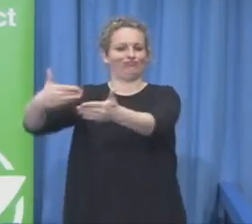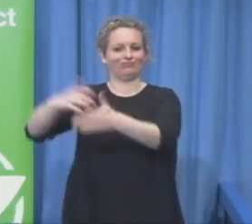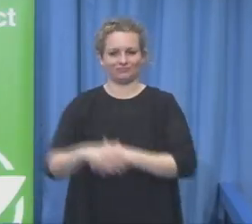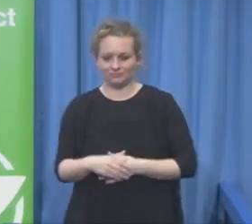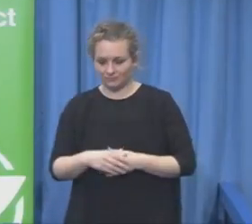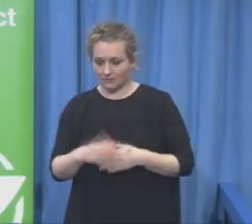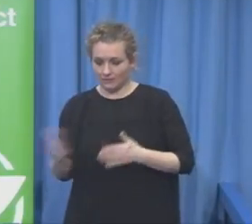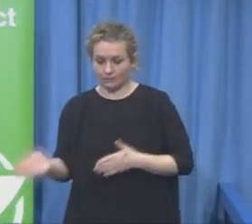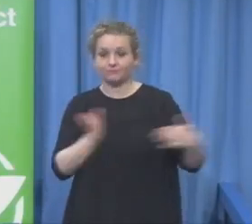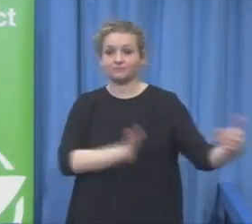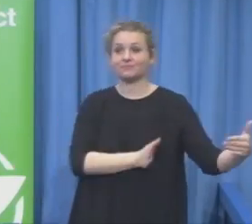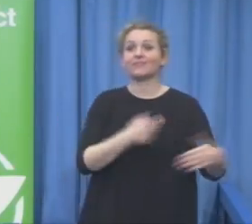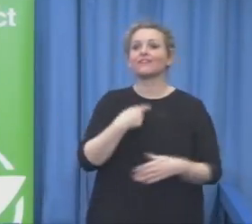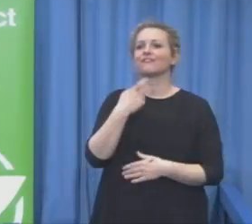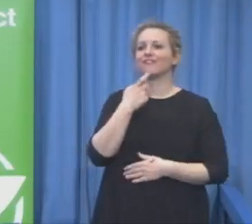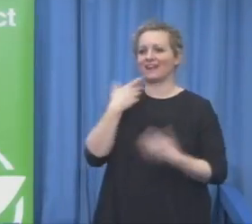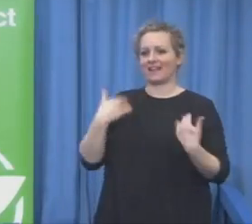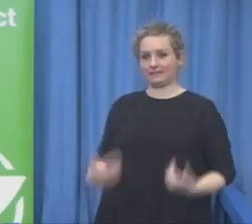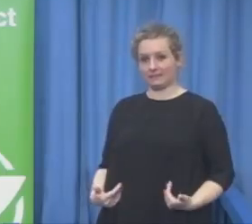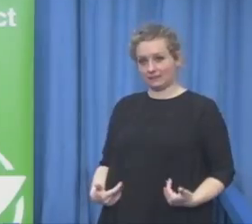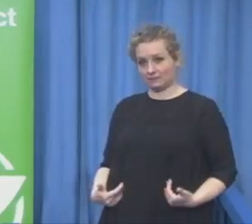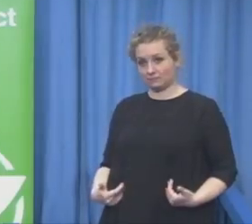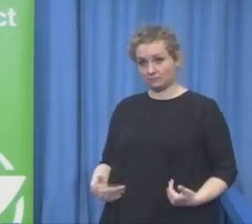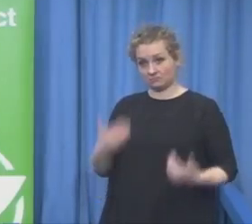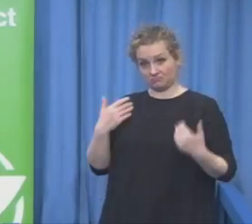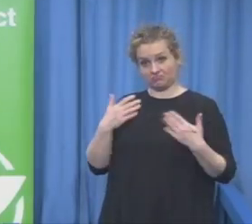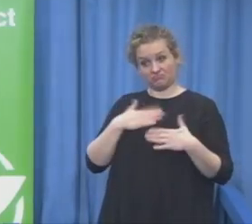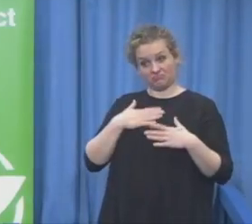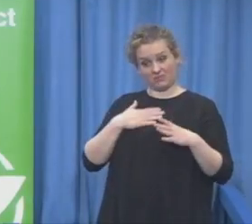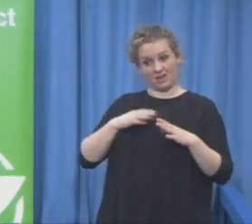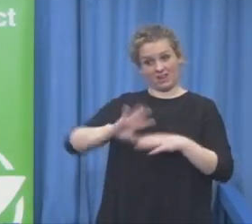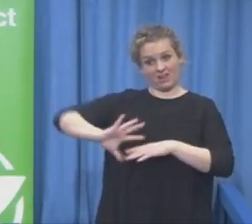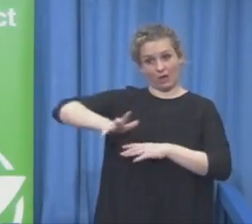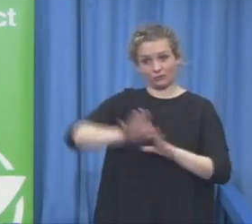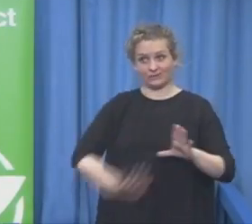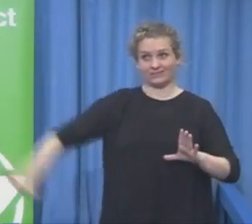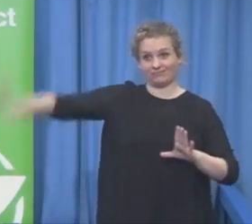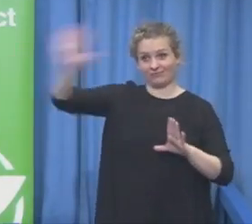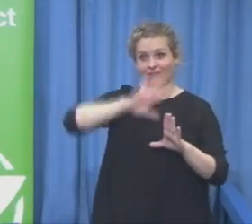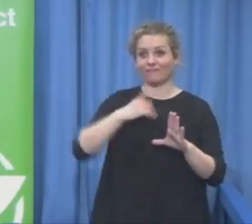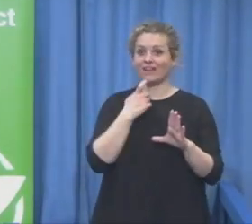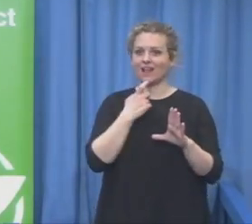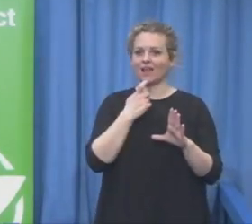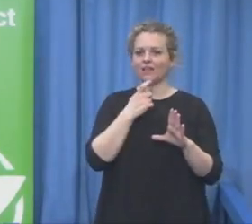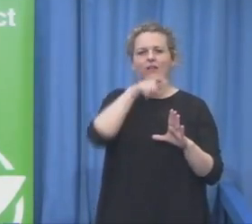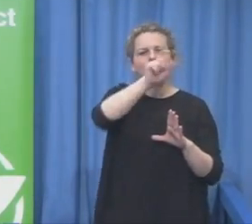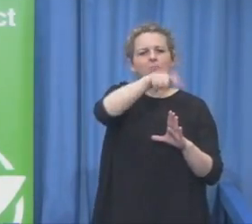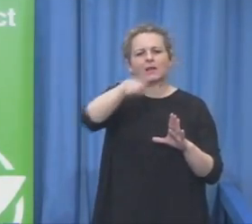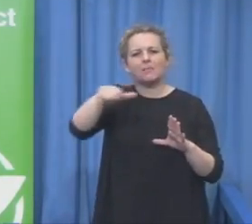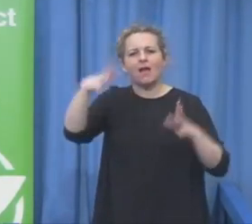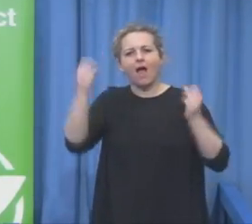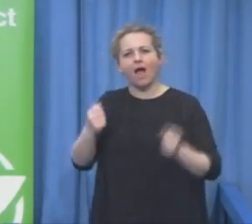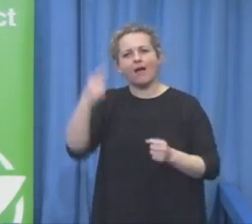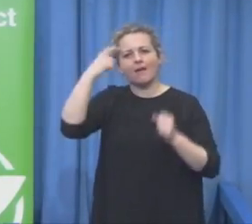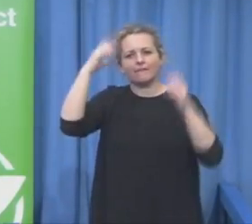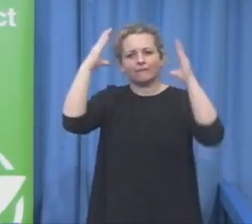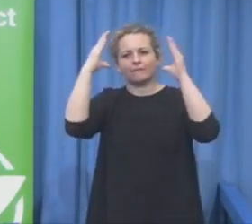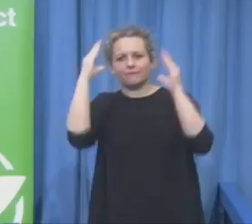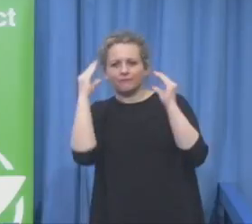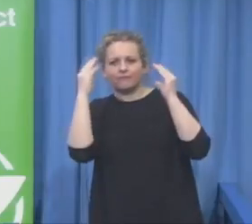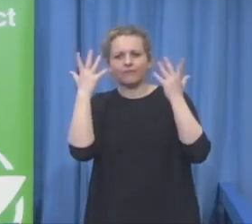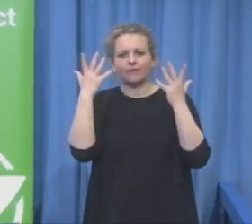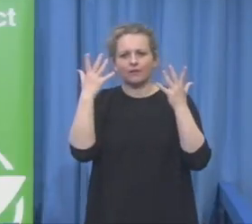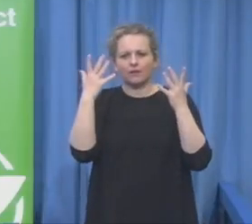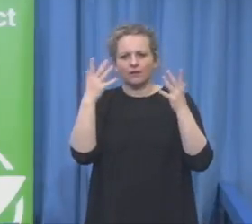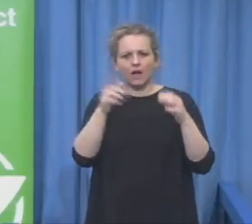people with intellectual disabilities have always been treated as a group of persons. I think the most important